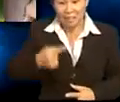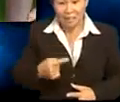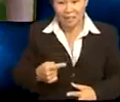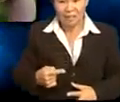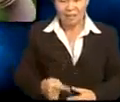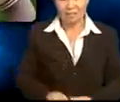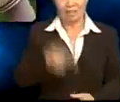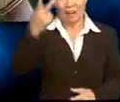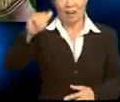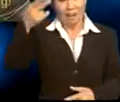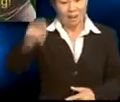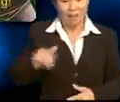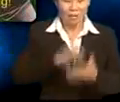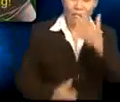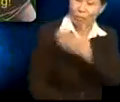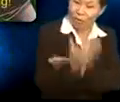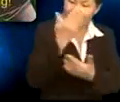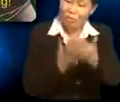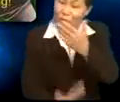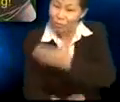Hi, Mingwe. Hi, Farhan. Good morning.